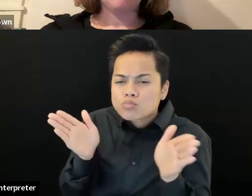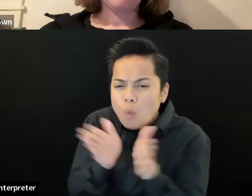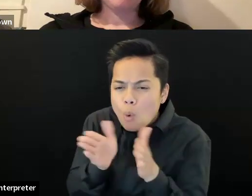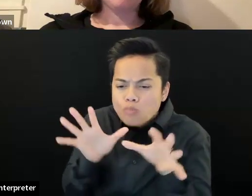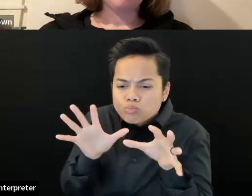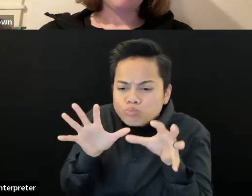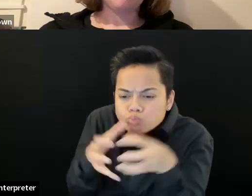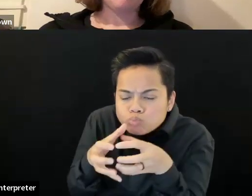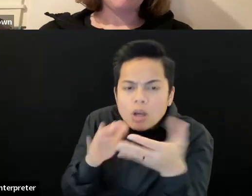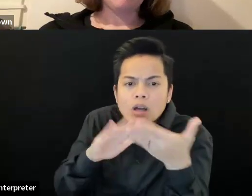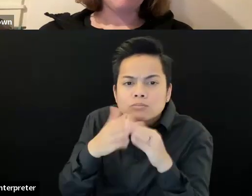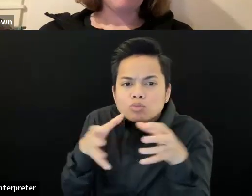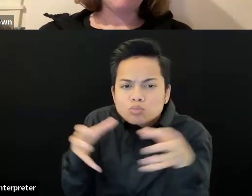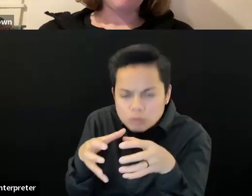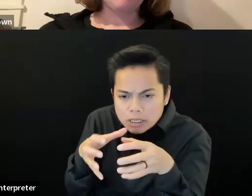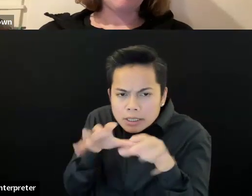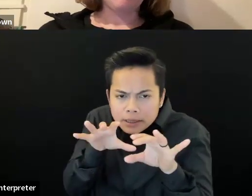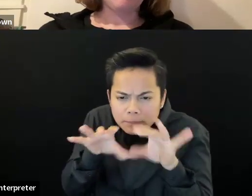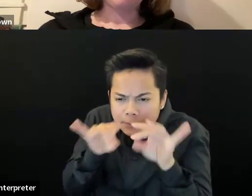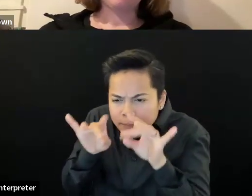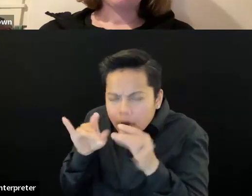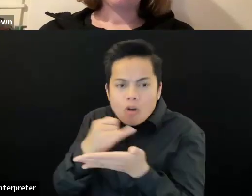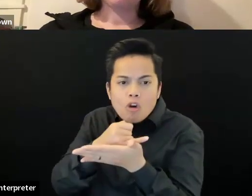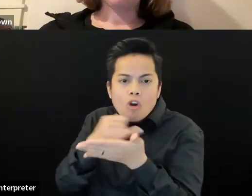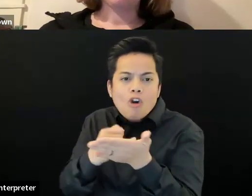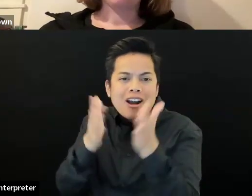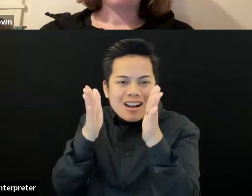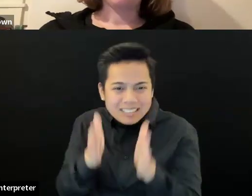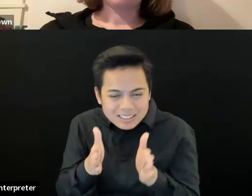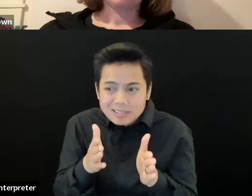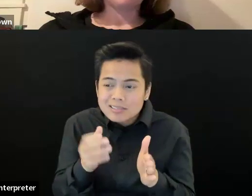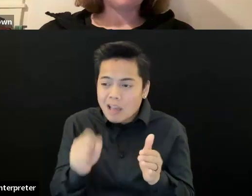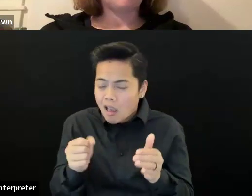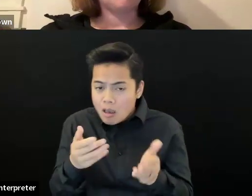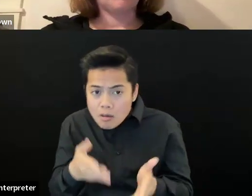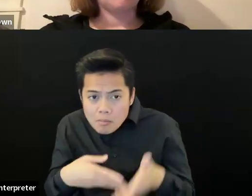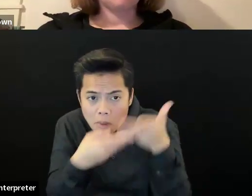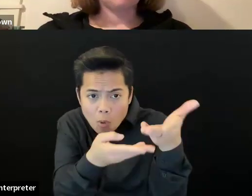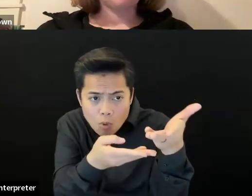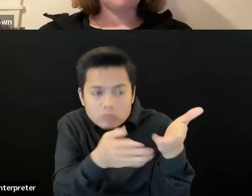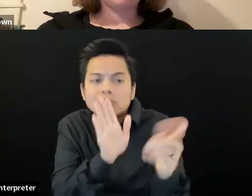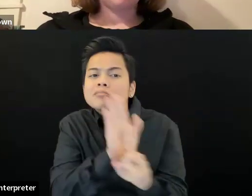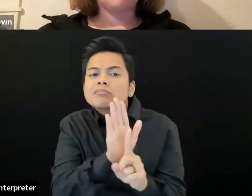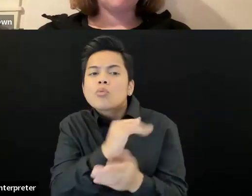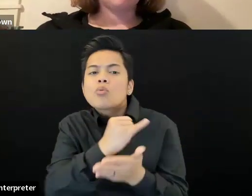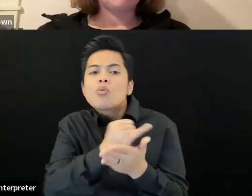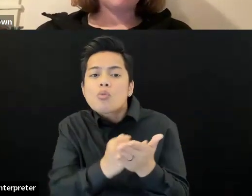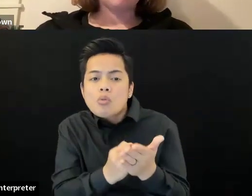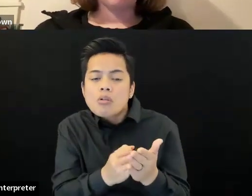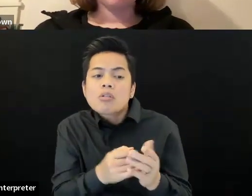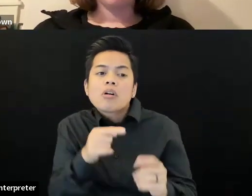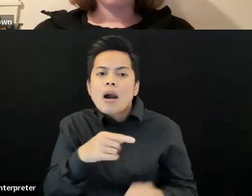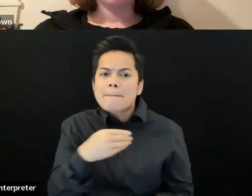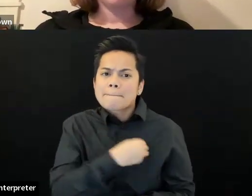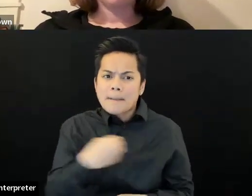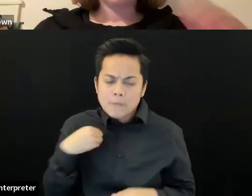forward their, their art and that it, um, it's selected by community members. Um, and then a lot of the,